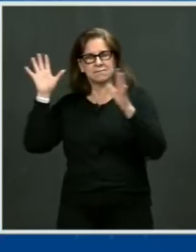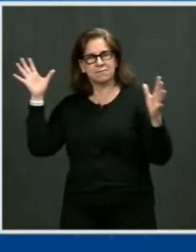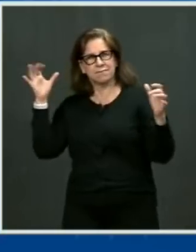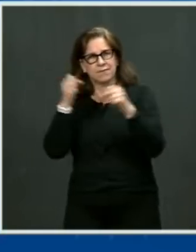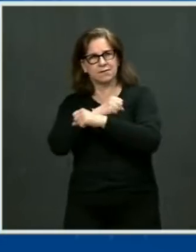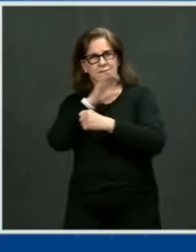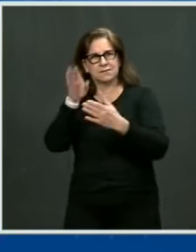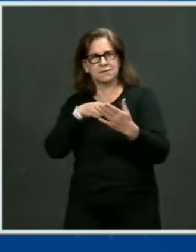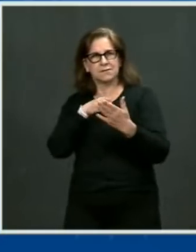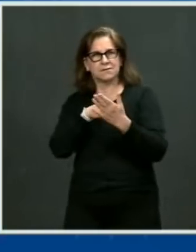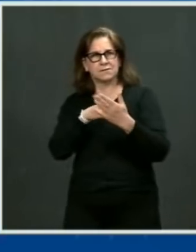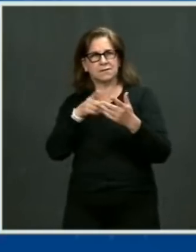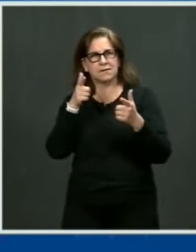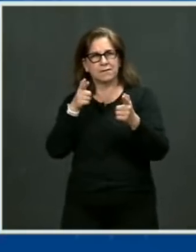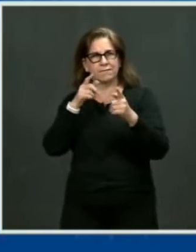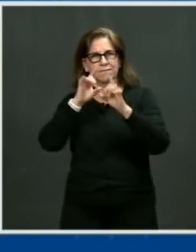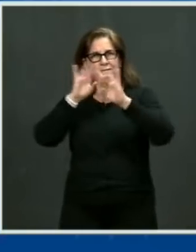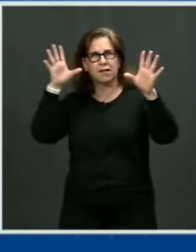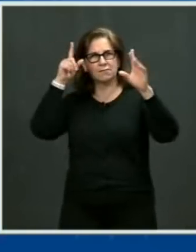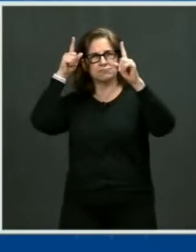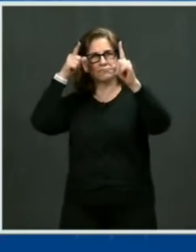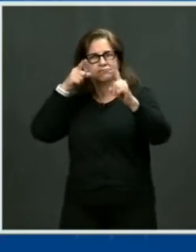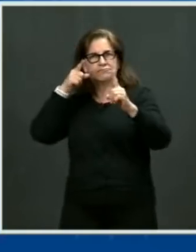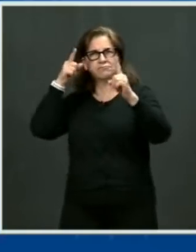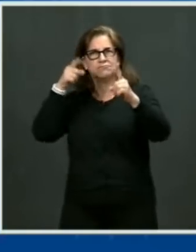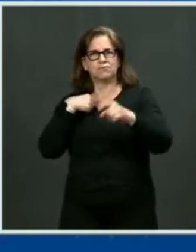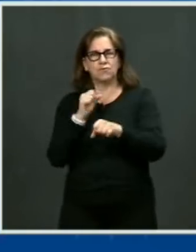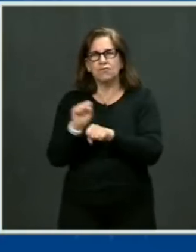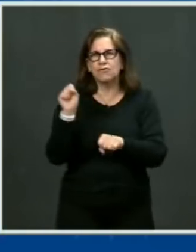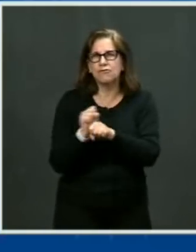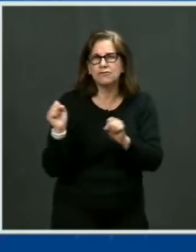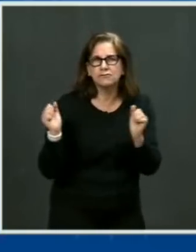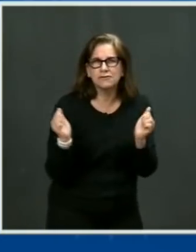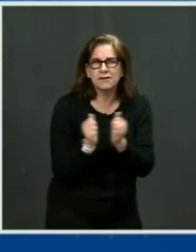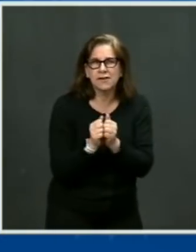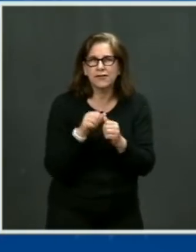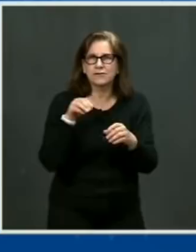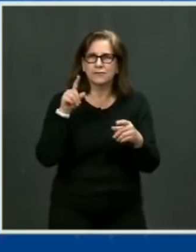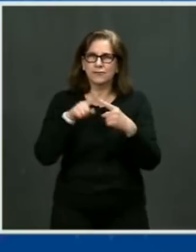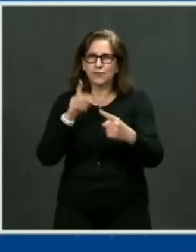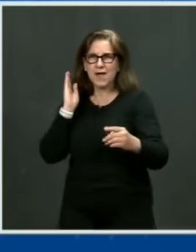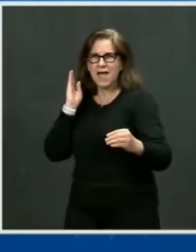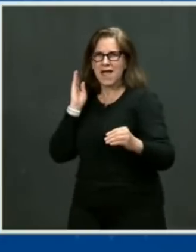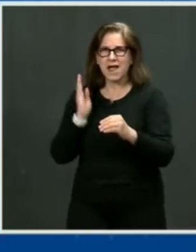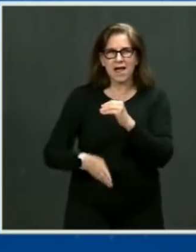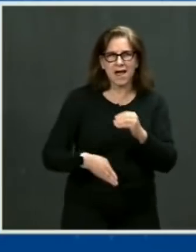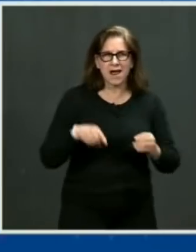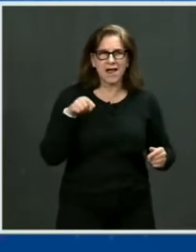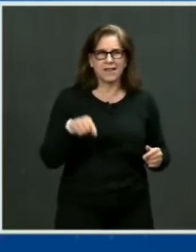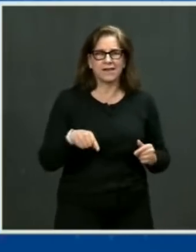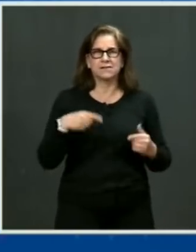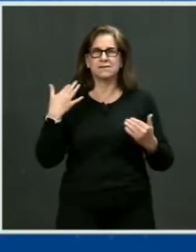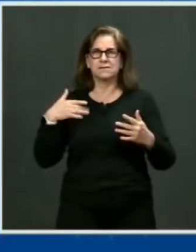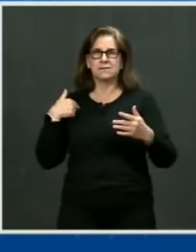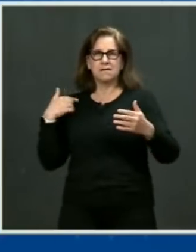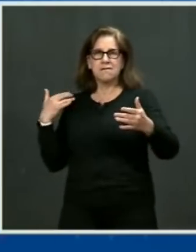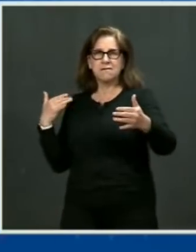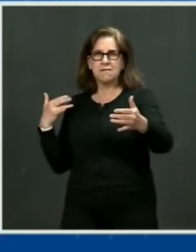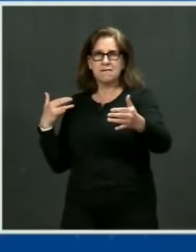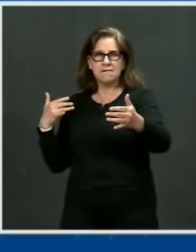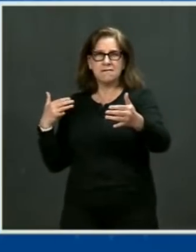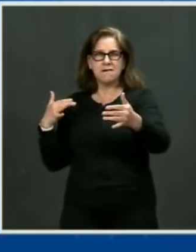determined, as Murph and others are, to get this done. We've got a long way to go. It seems like we always have a long way to go.